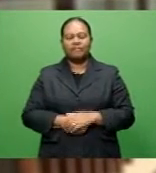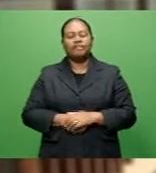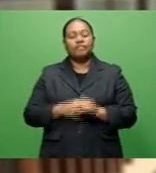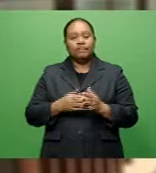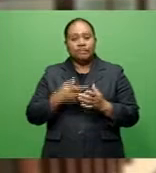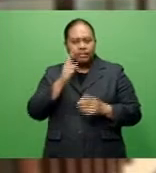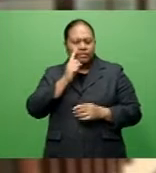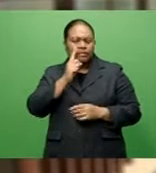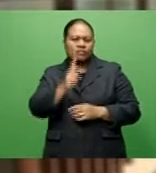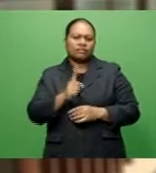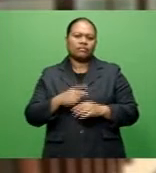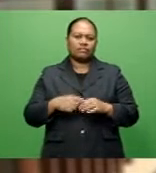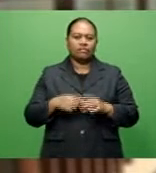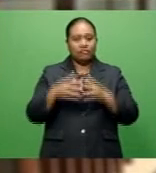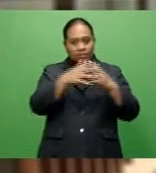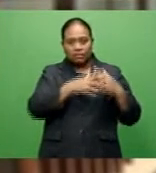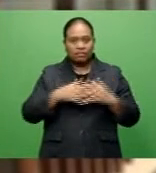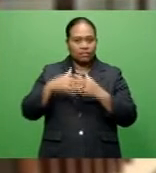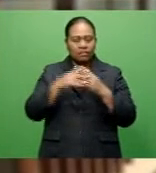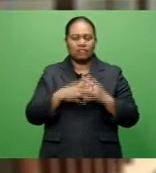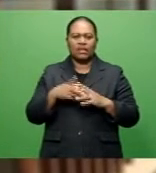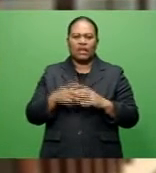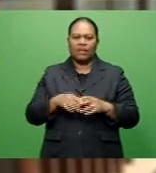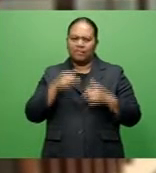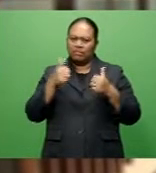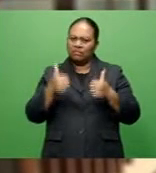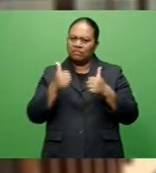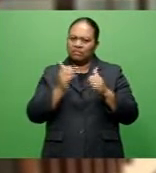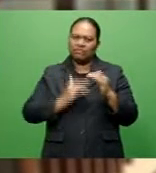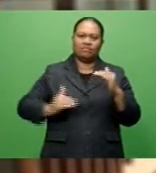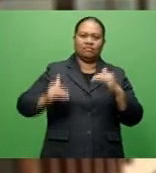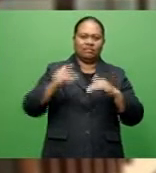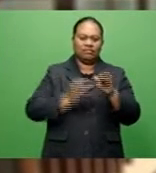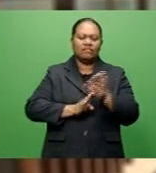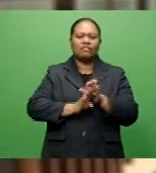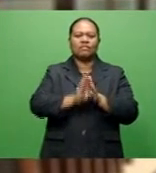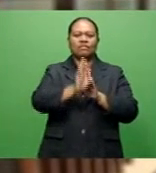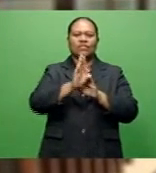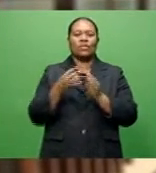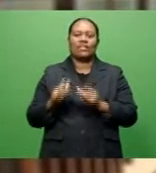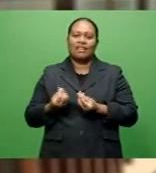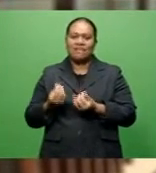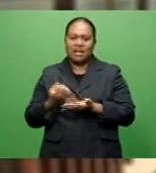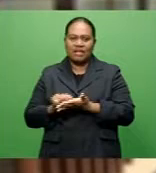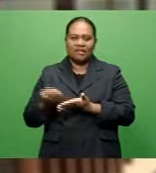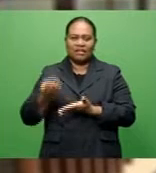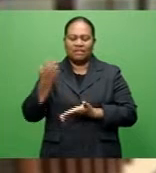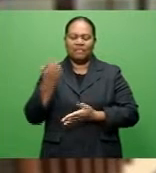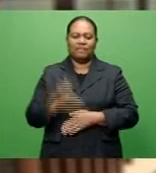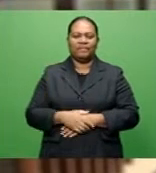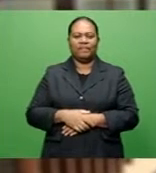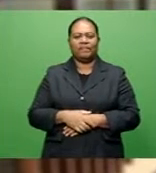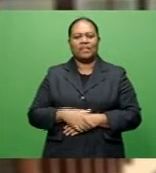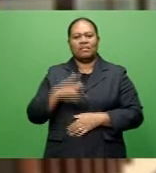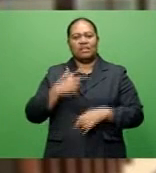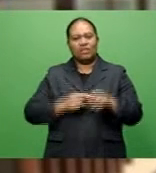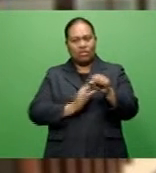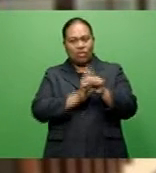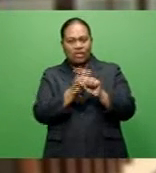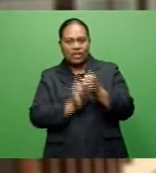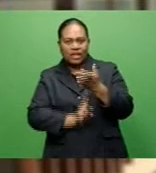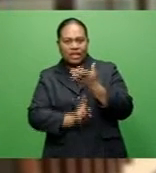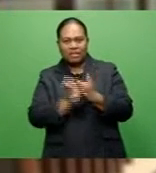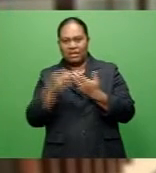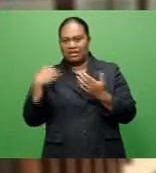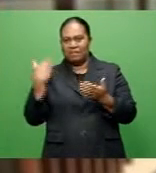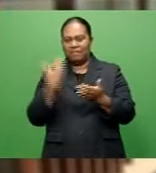views that the United States has an advantage in growing its economy and vaccinating its population against COVID-19. The